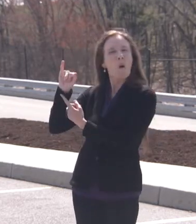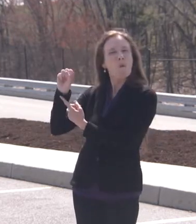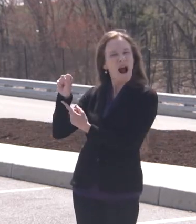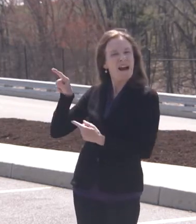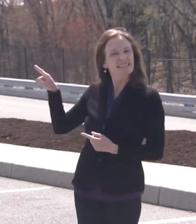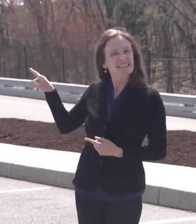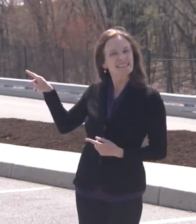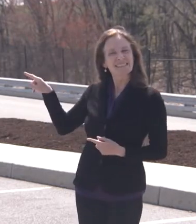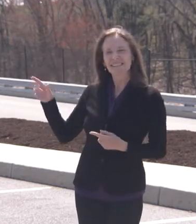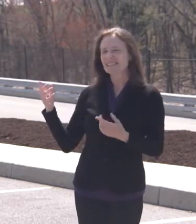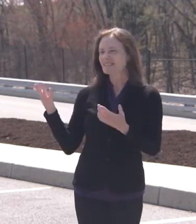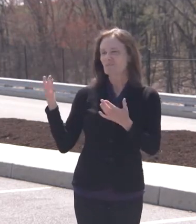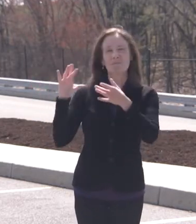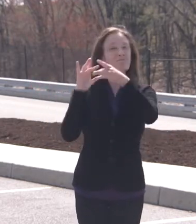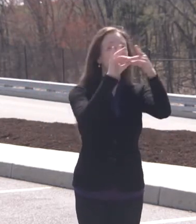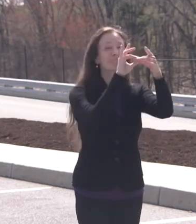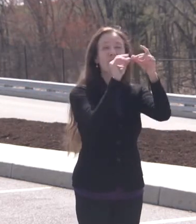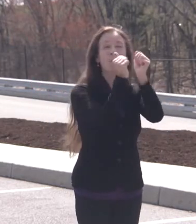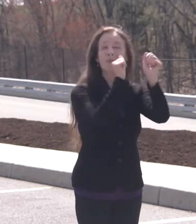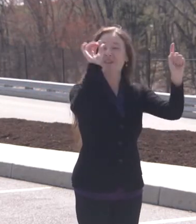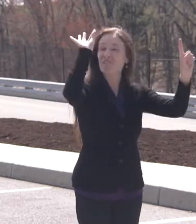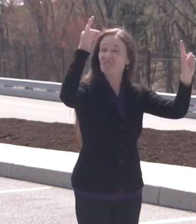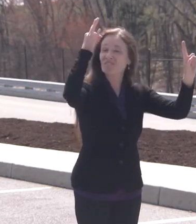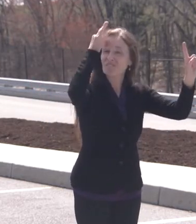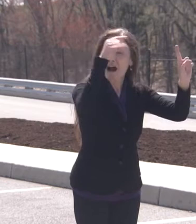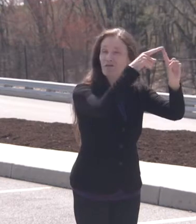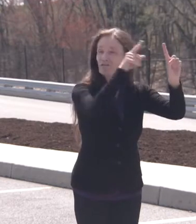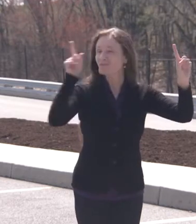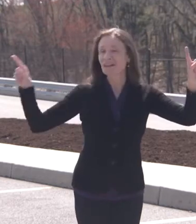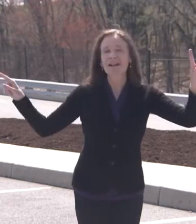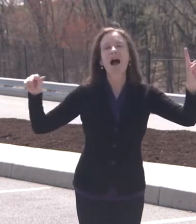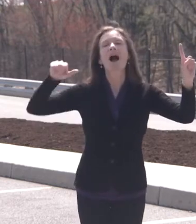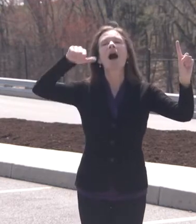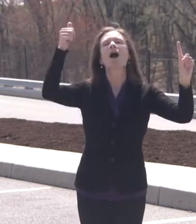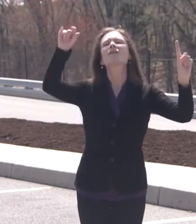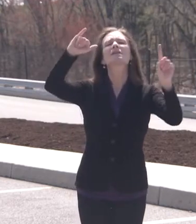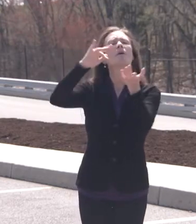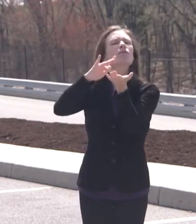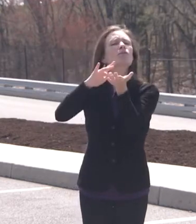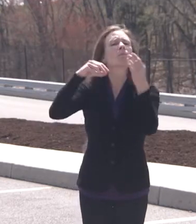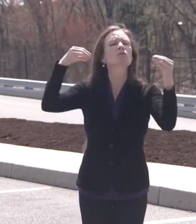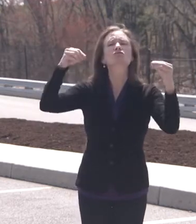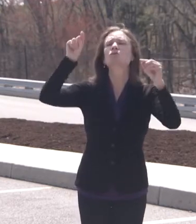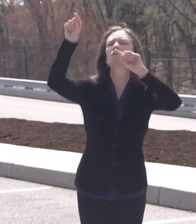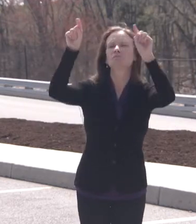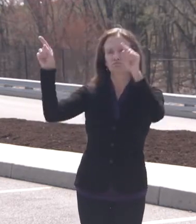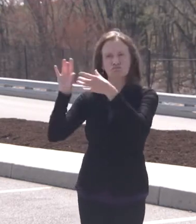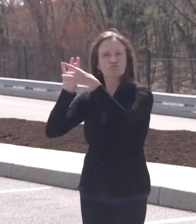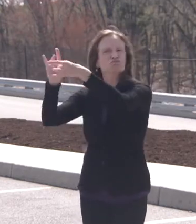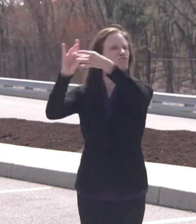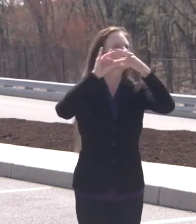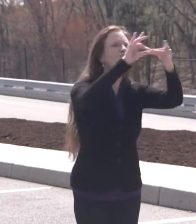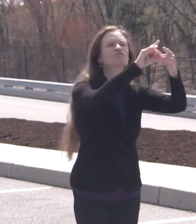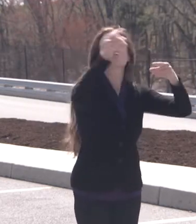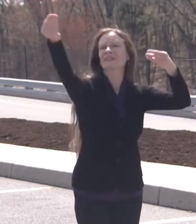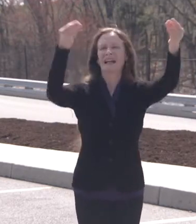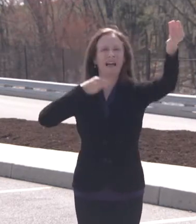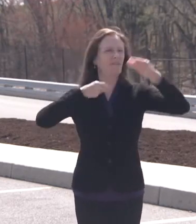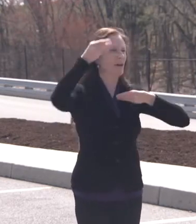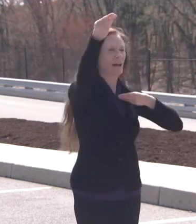partnership and participating pharmacies, they actually likewise receive vaccine allocation directly from the federal government.